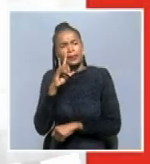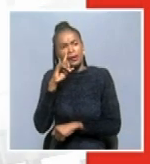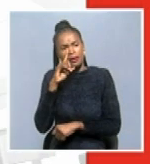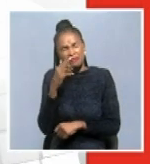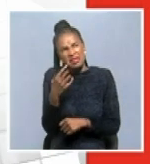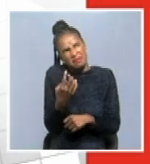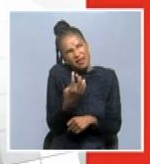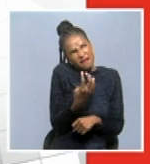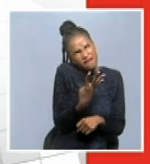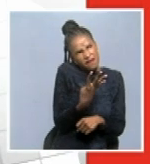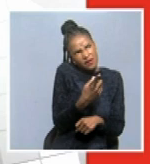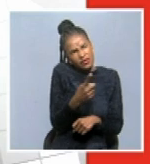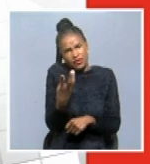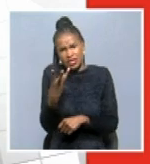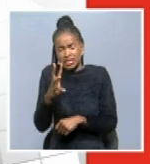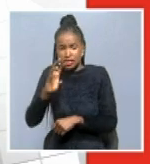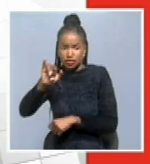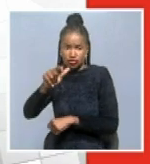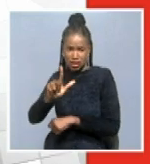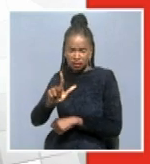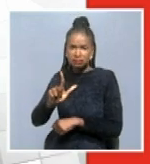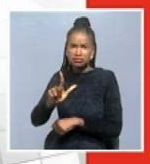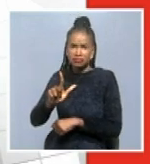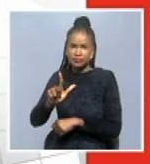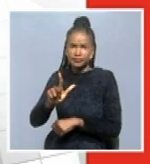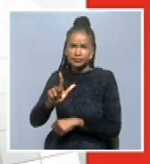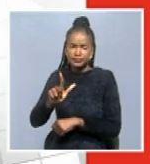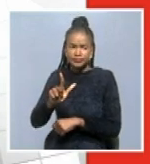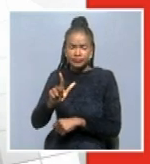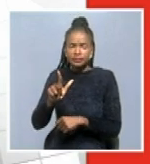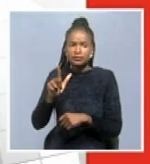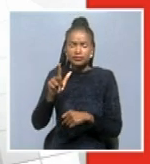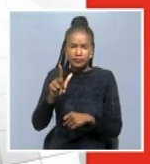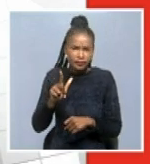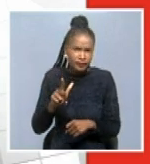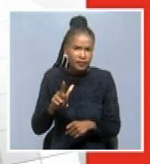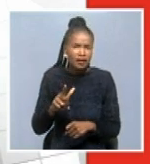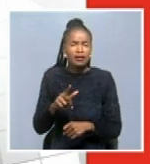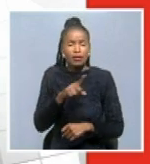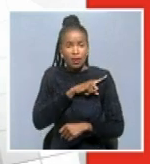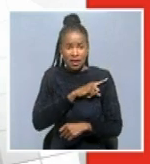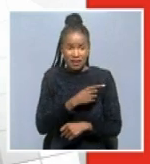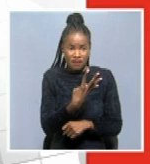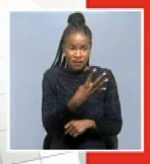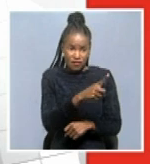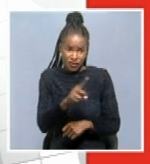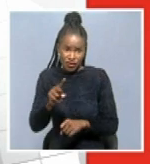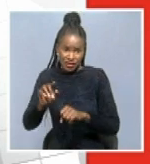4th or the 6th of July when we are going to sort of ensure that we